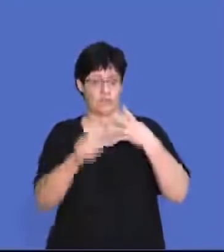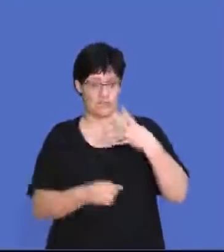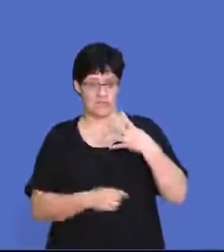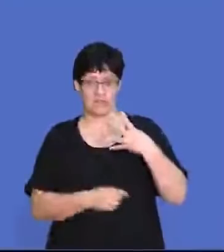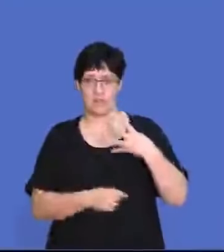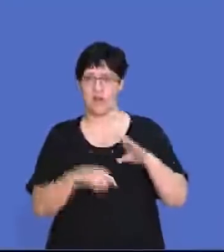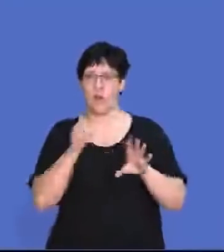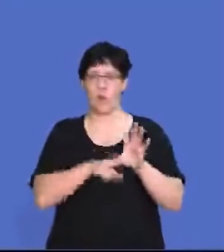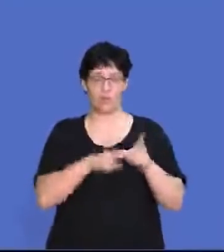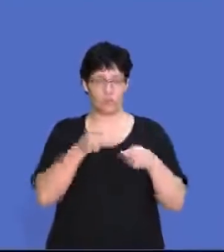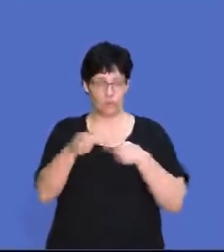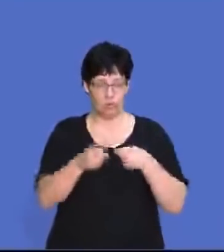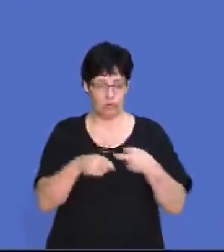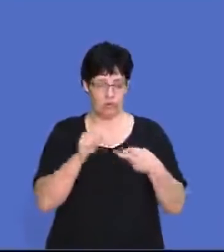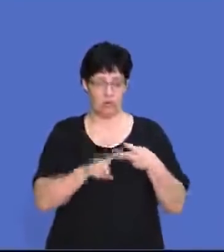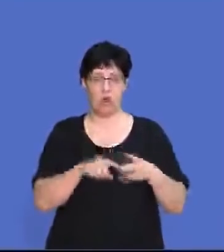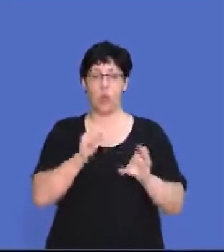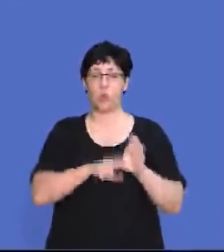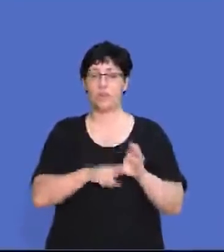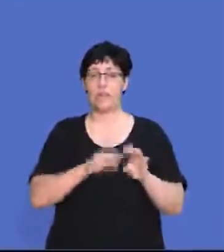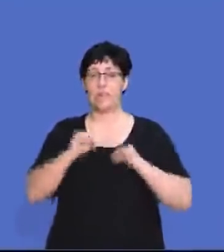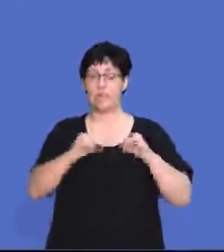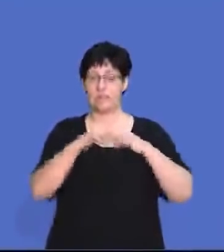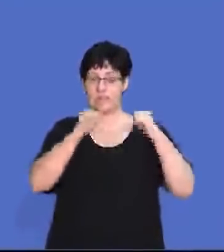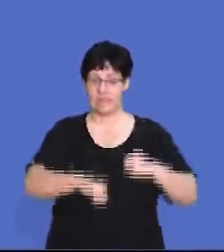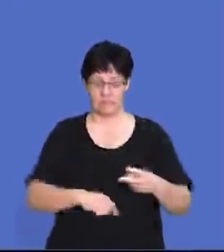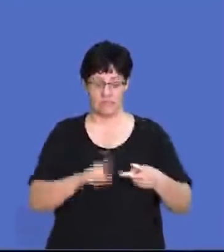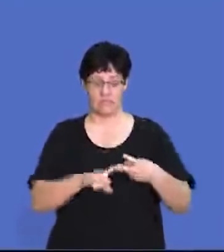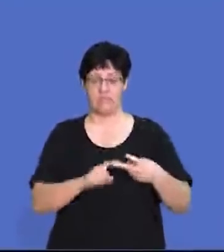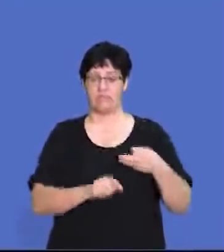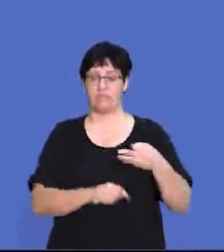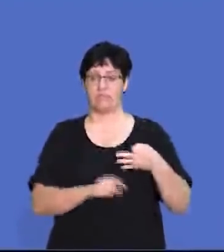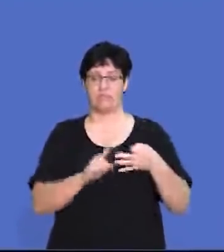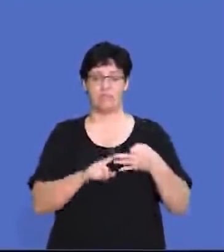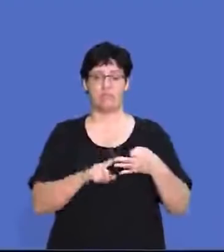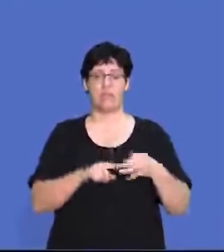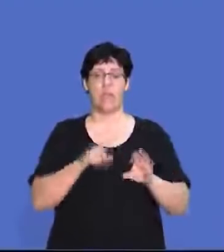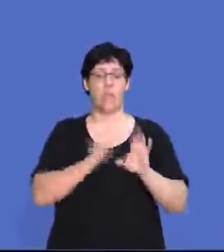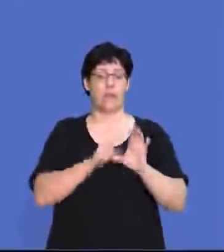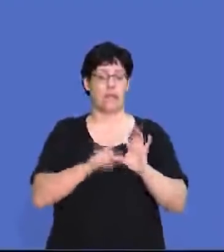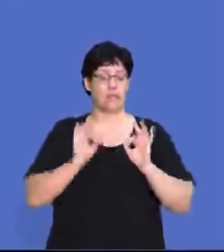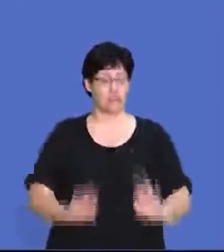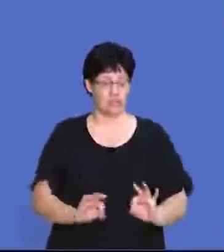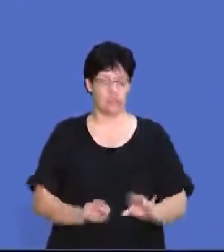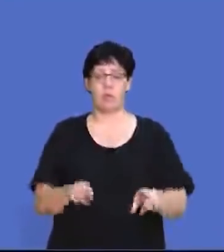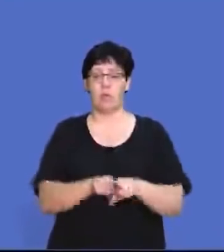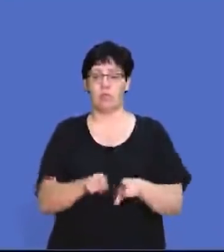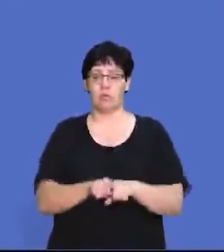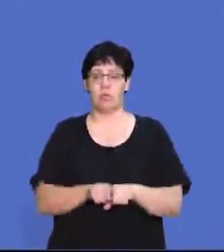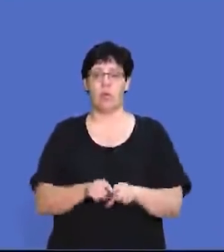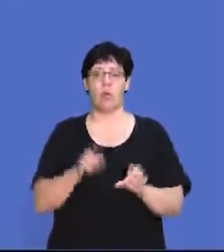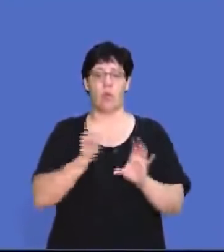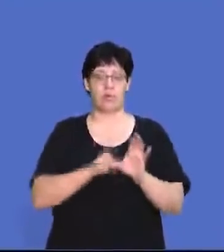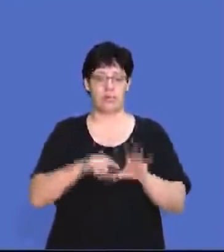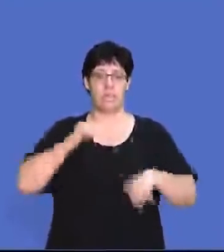either quality control, quality management systems, quality assurance, as well as